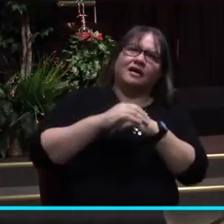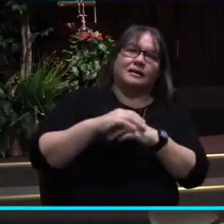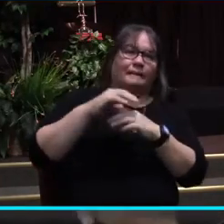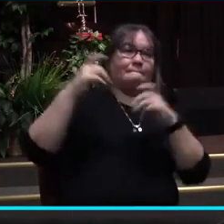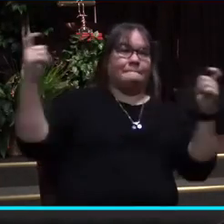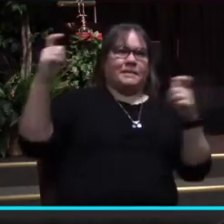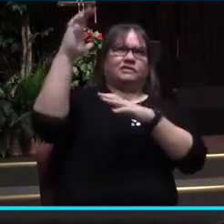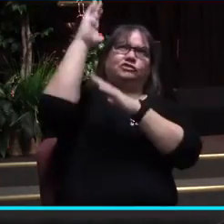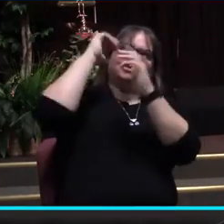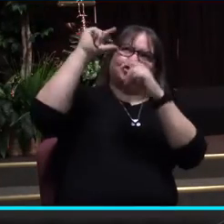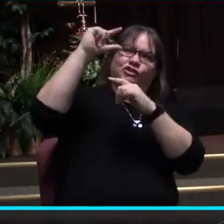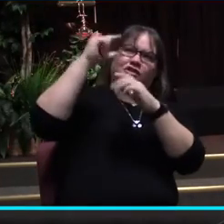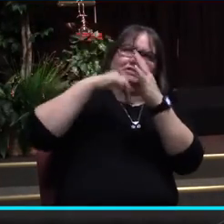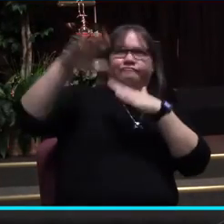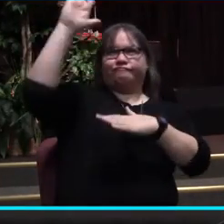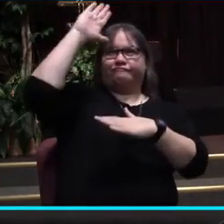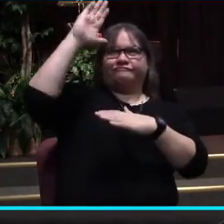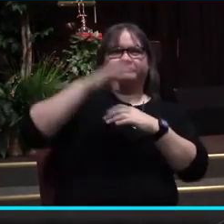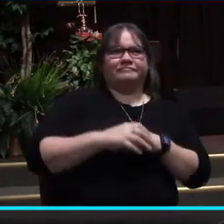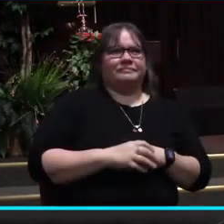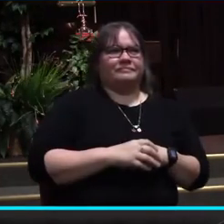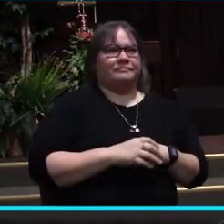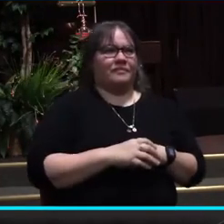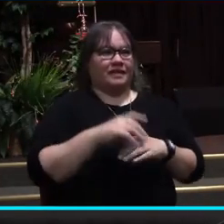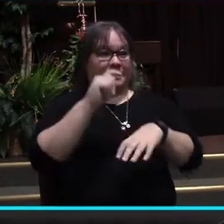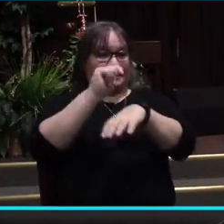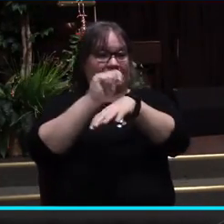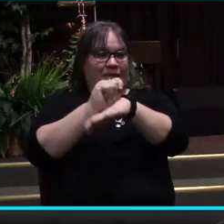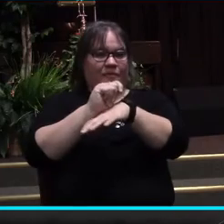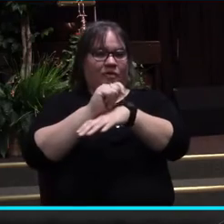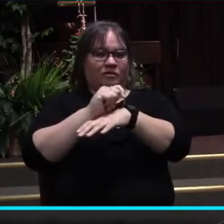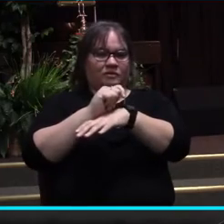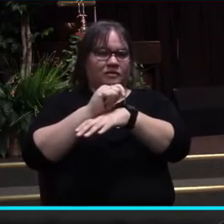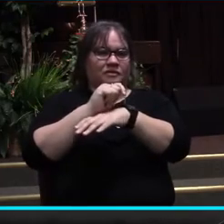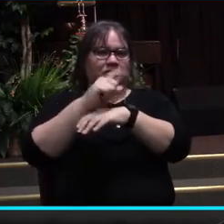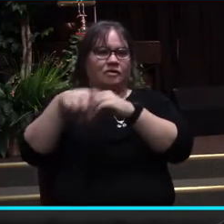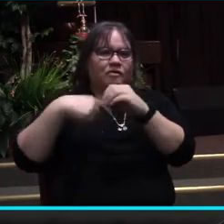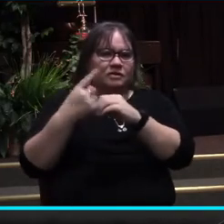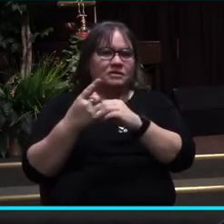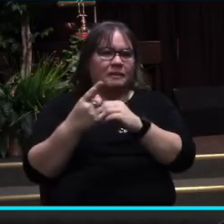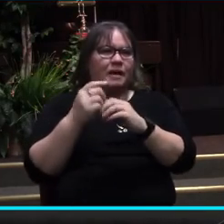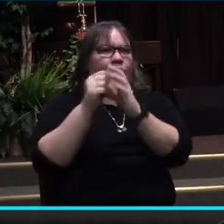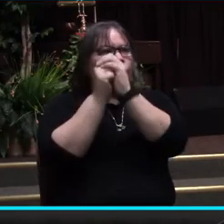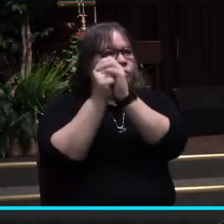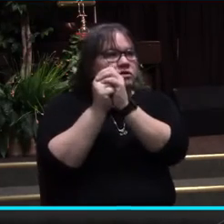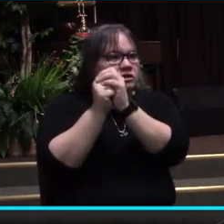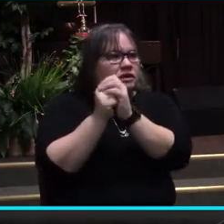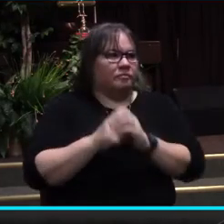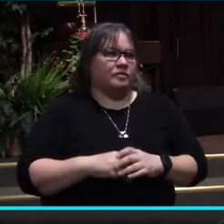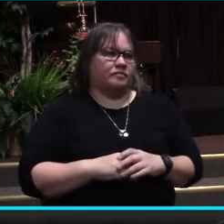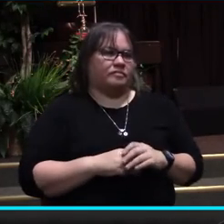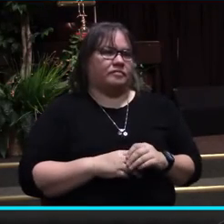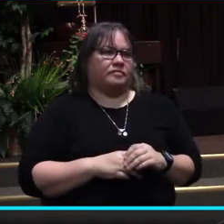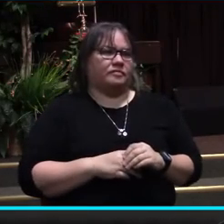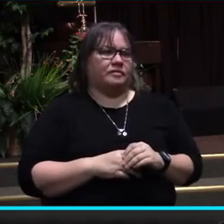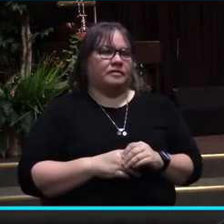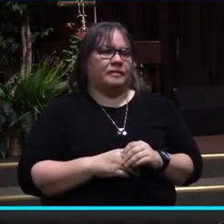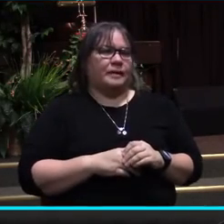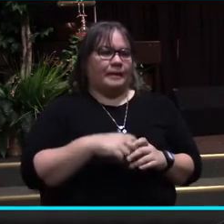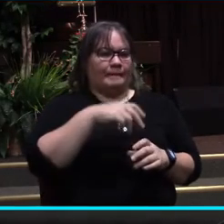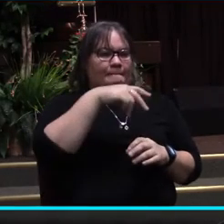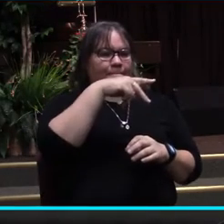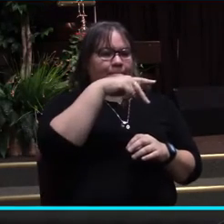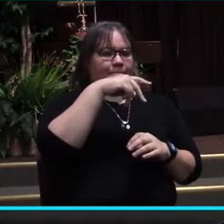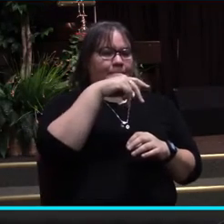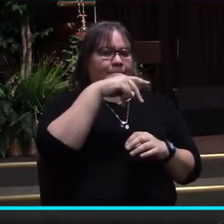big G. The temple was all about worship. And the apostle Paul